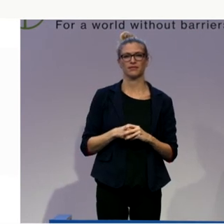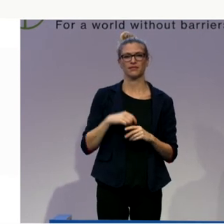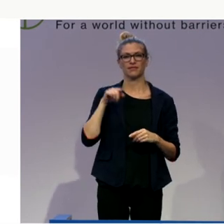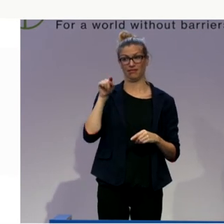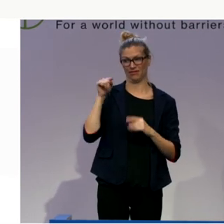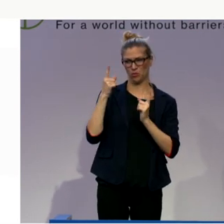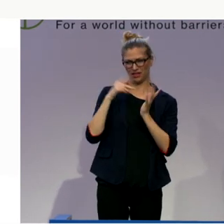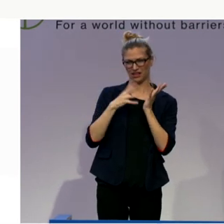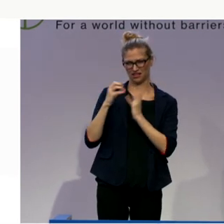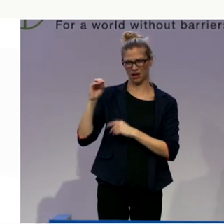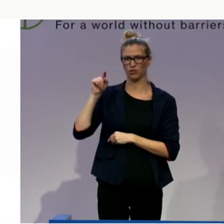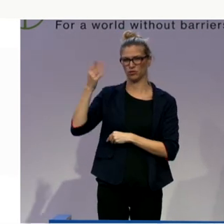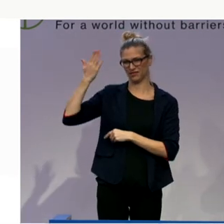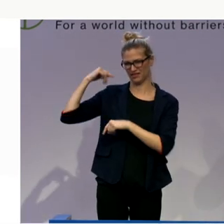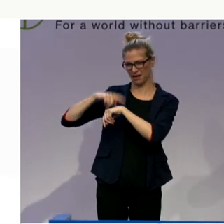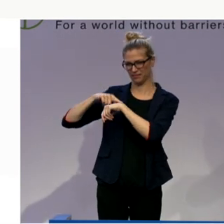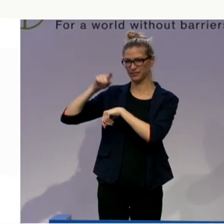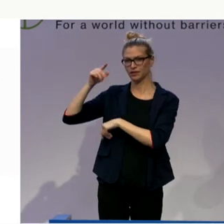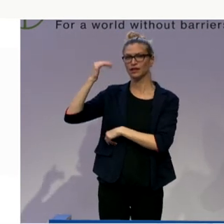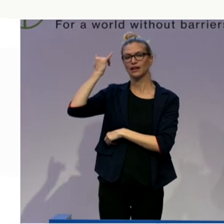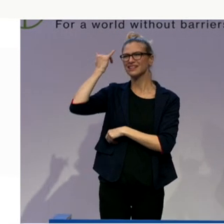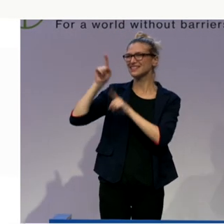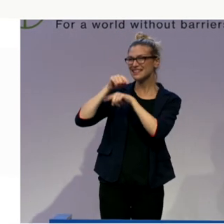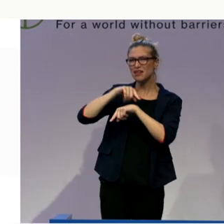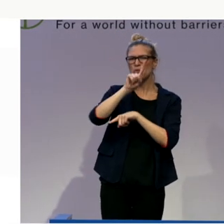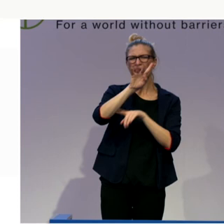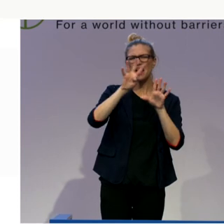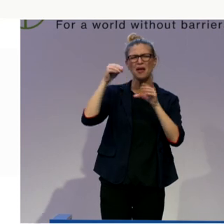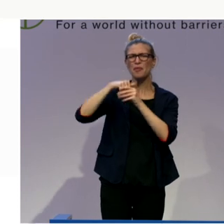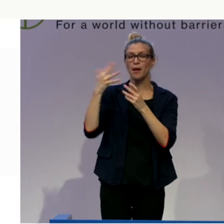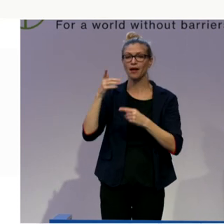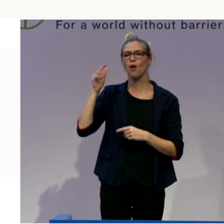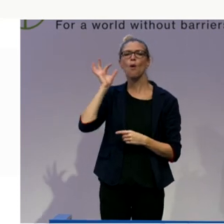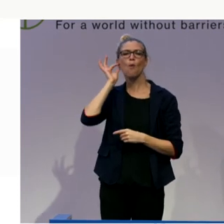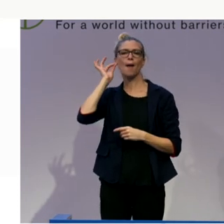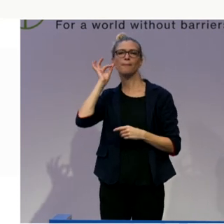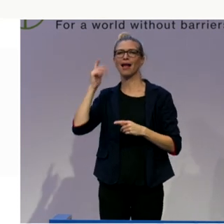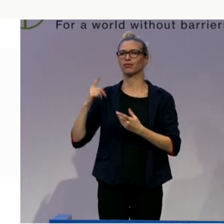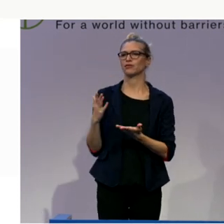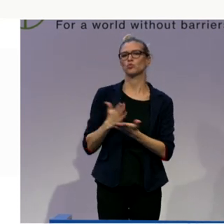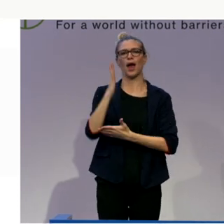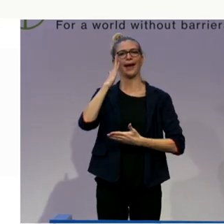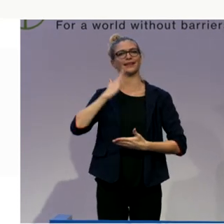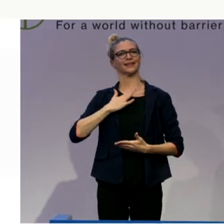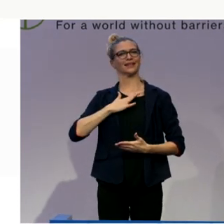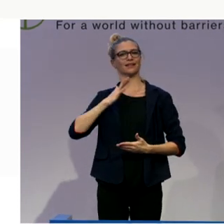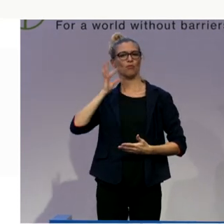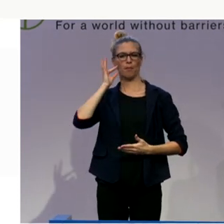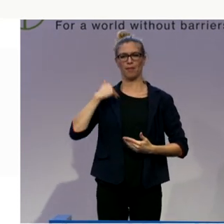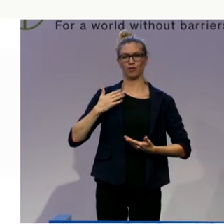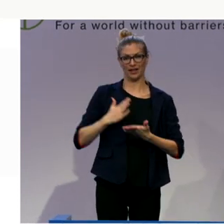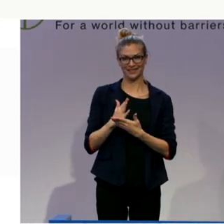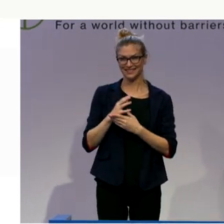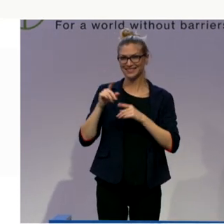women and for men on an equal basis. That is the beginning of the 19th century, and that is where we are discussing right now the